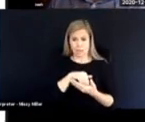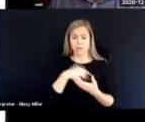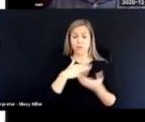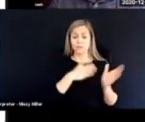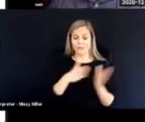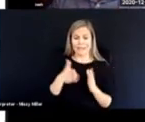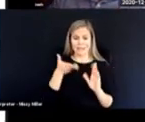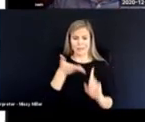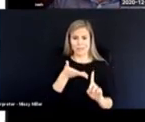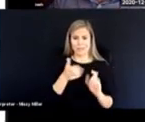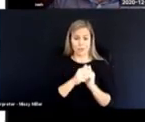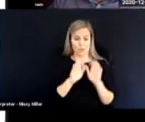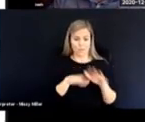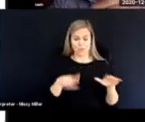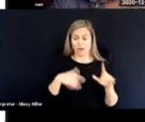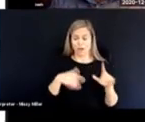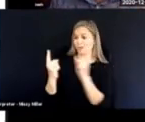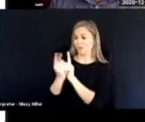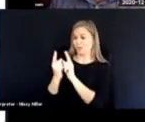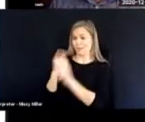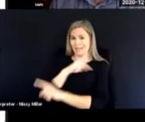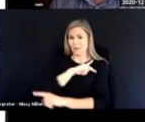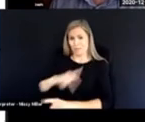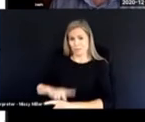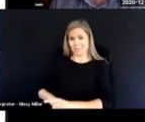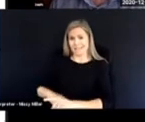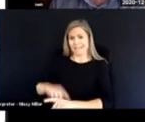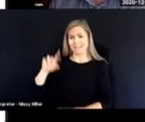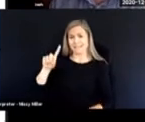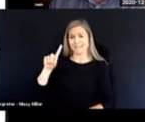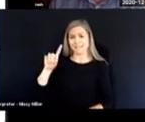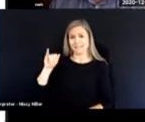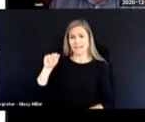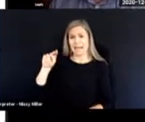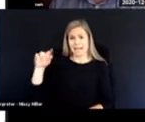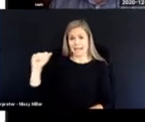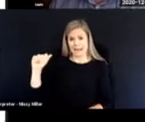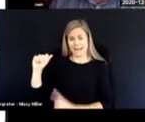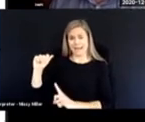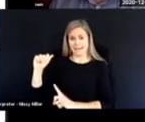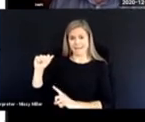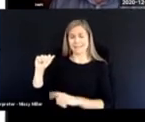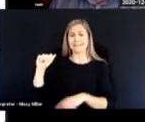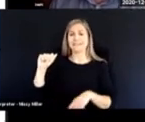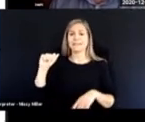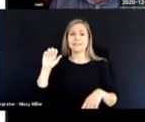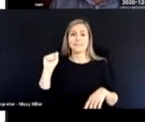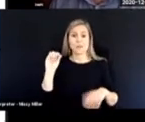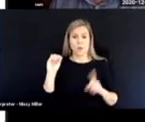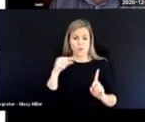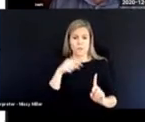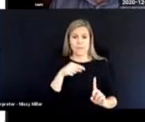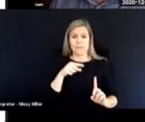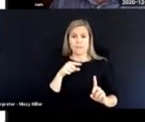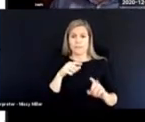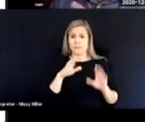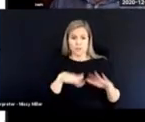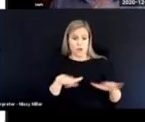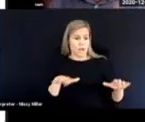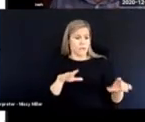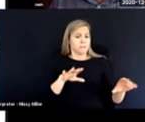there with a child to meet Princess Diana. And the child was,